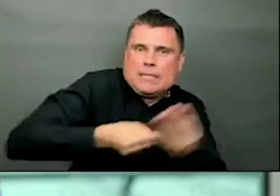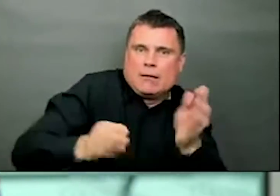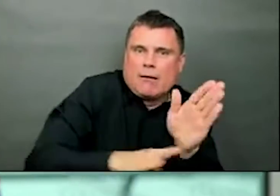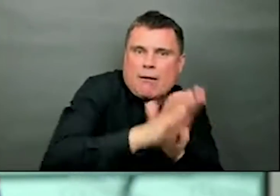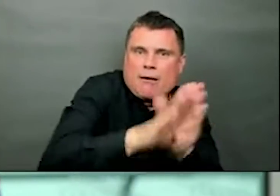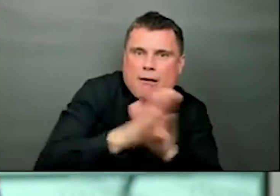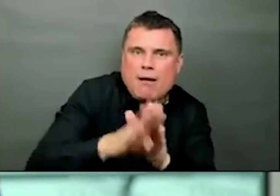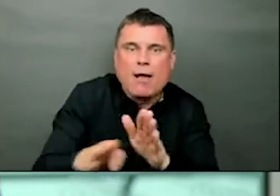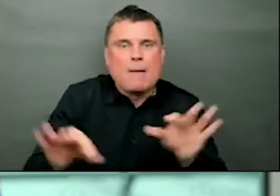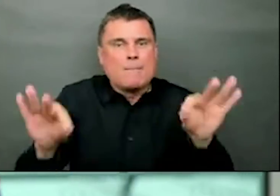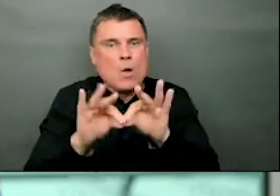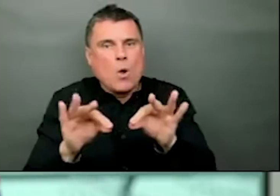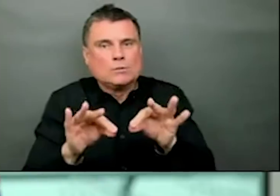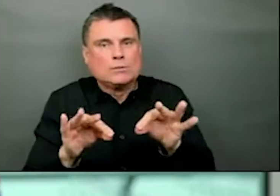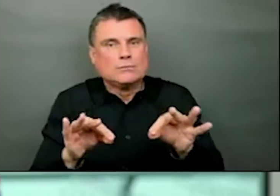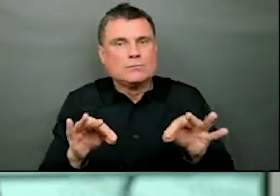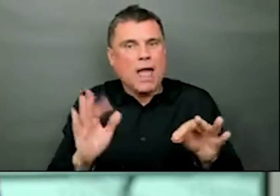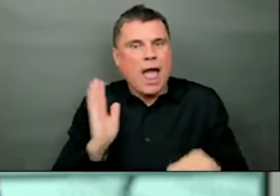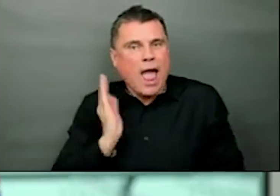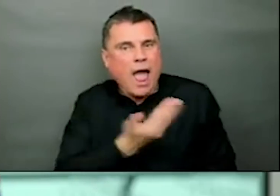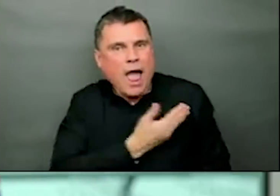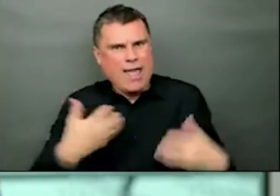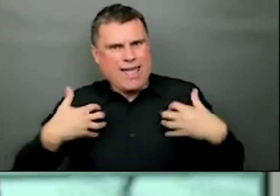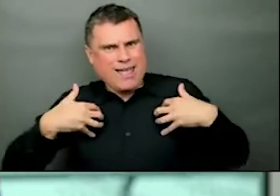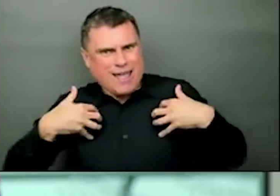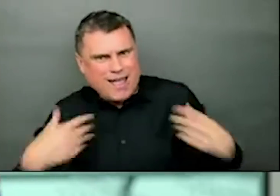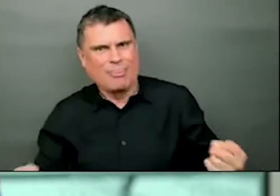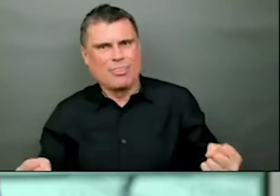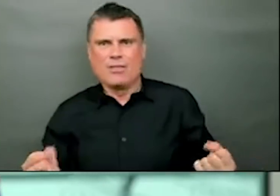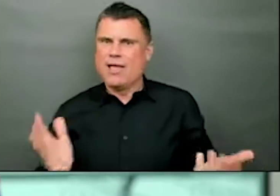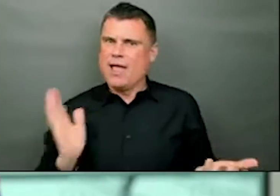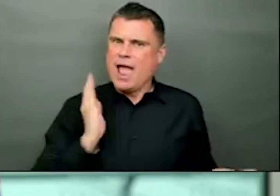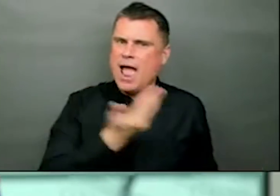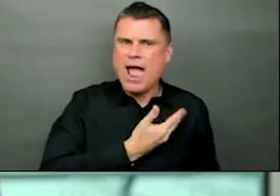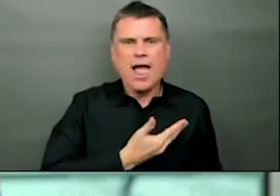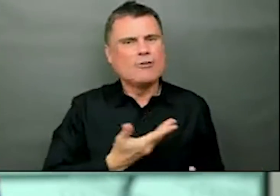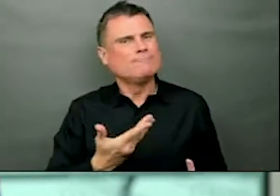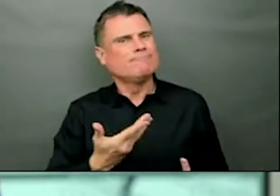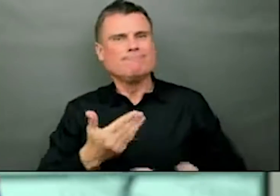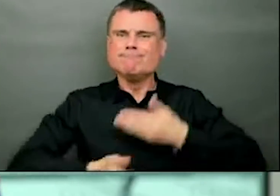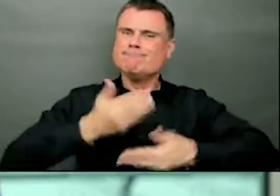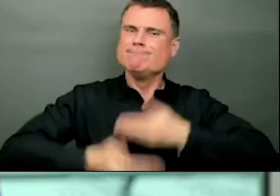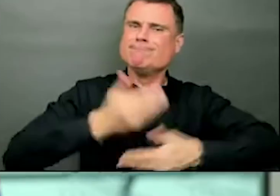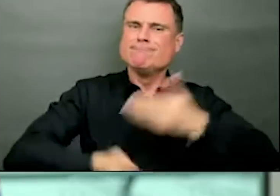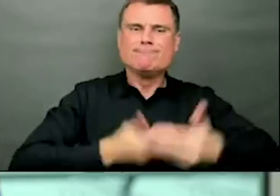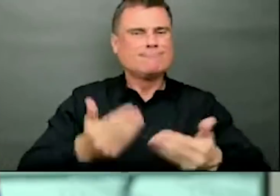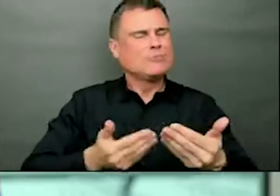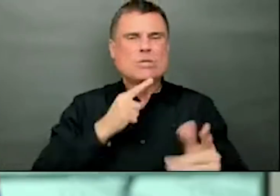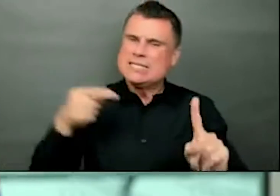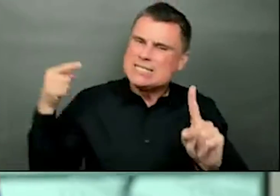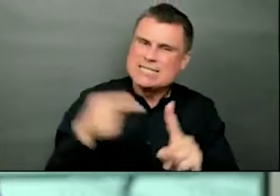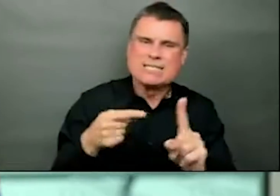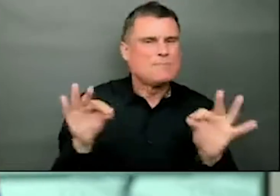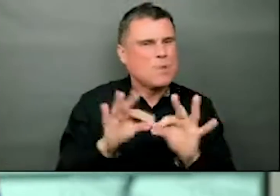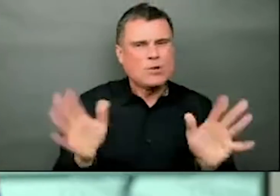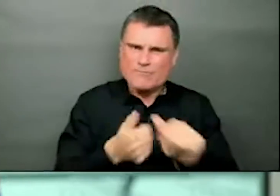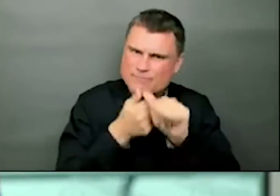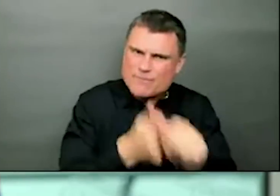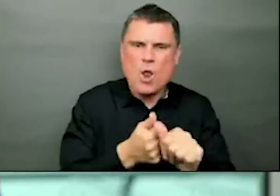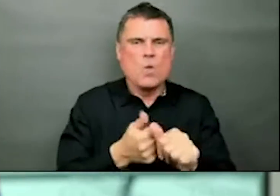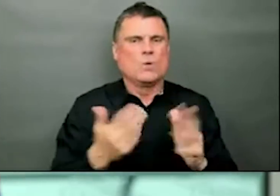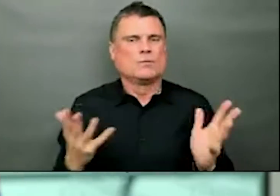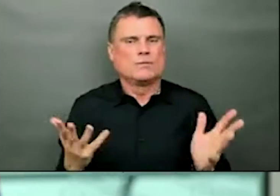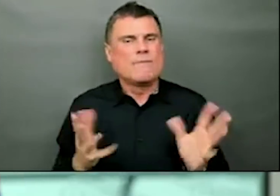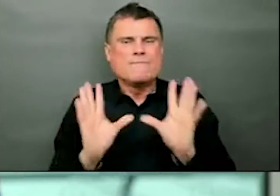has effects on our health and well-being as well. Especially for young people and families. And this is why